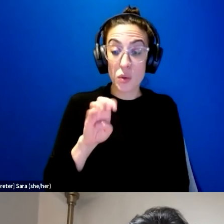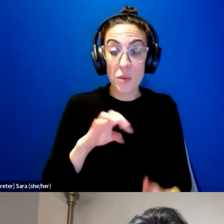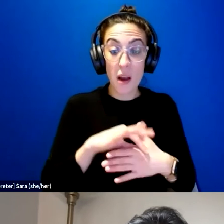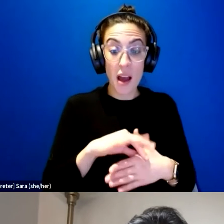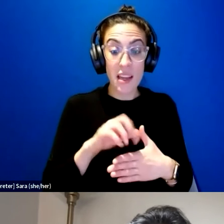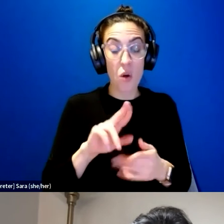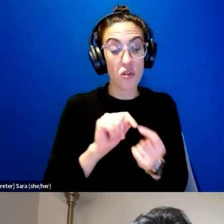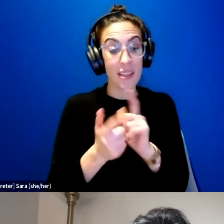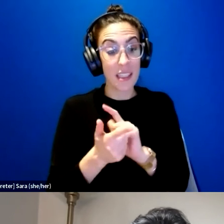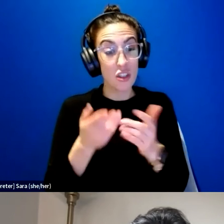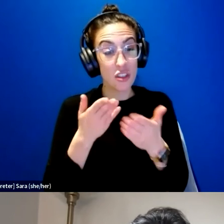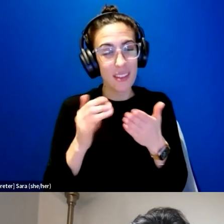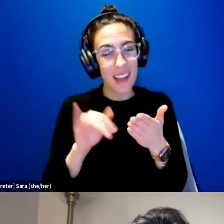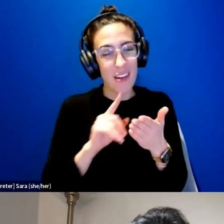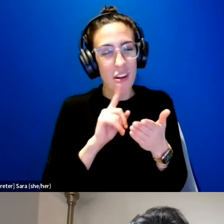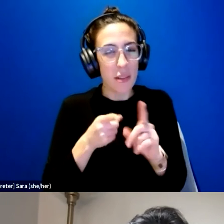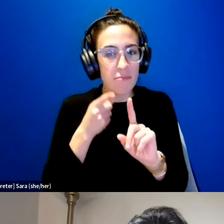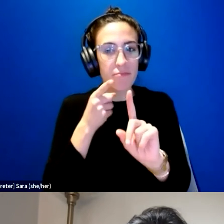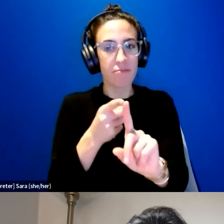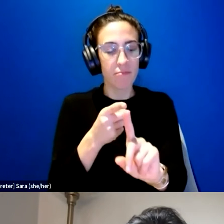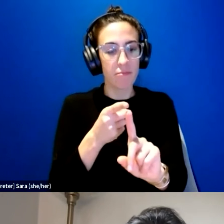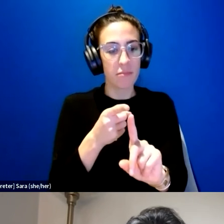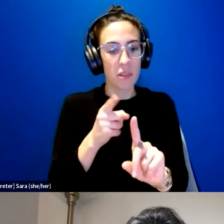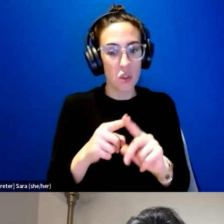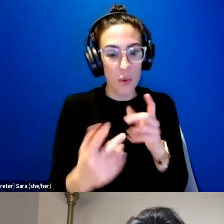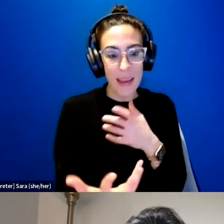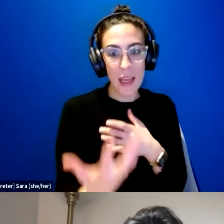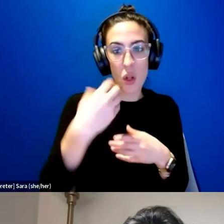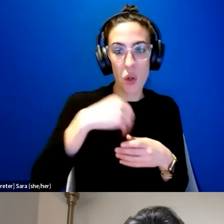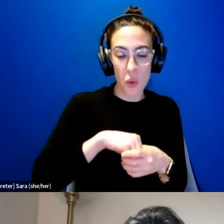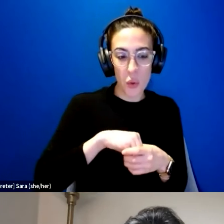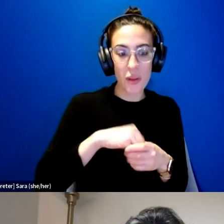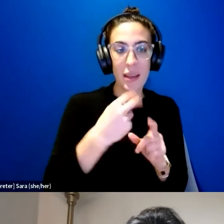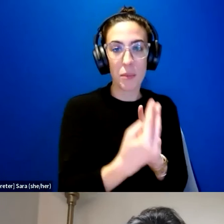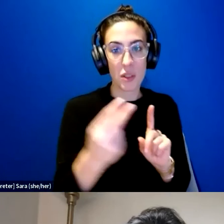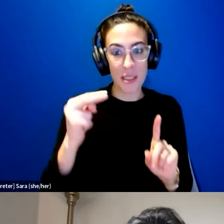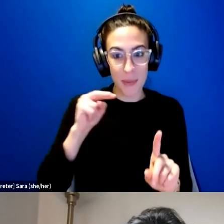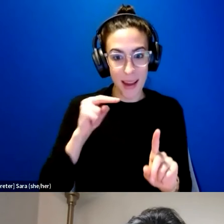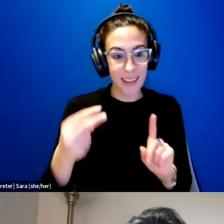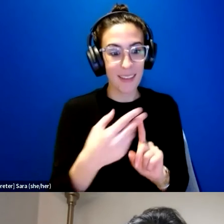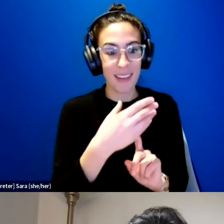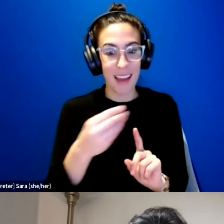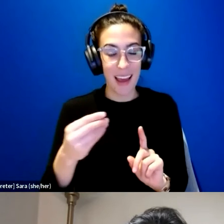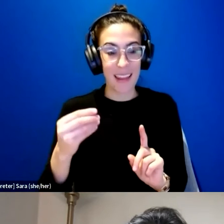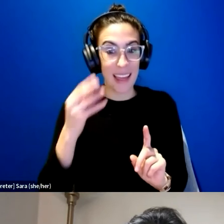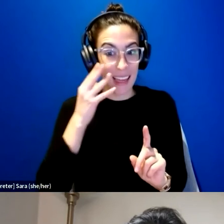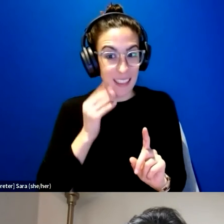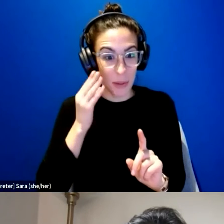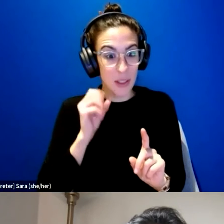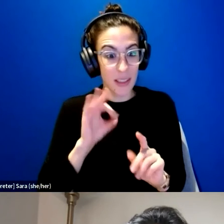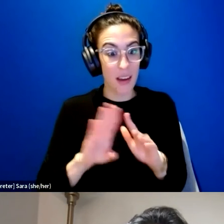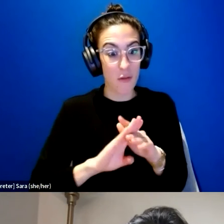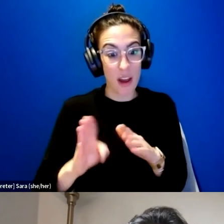are kind of designed with including the perspectives of and the lived experiences of refugees with